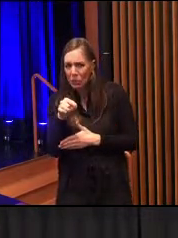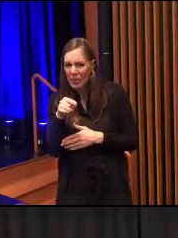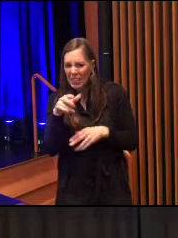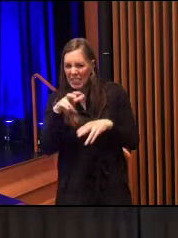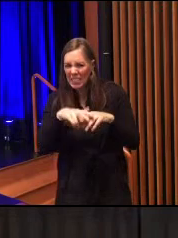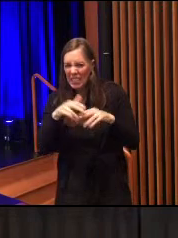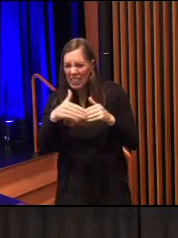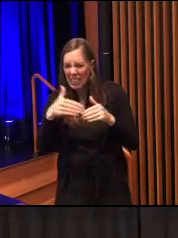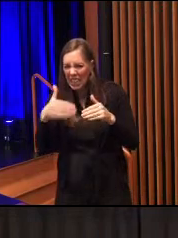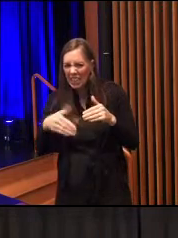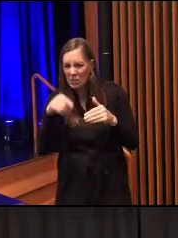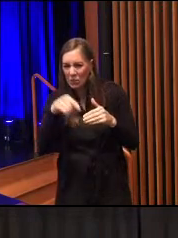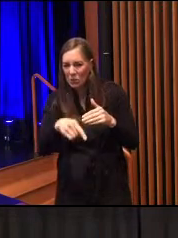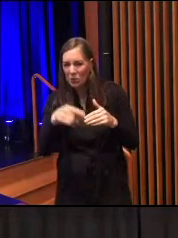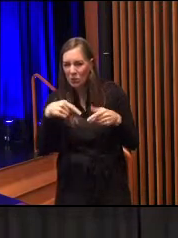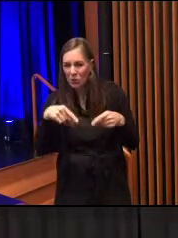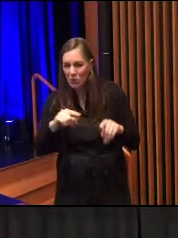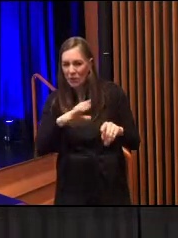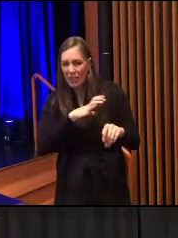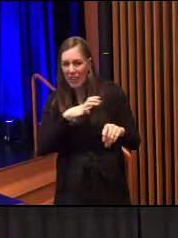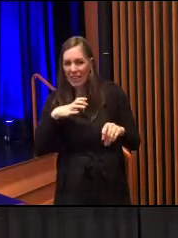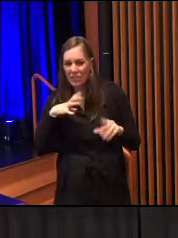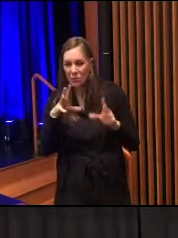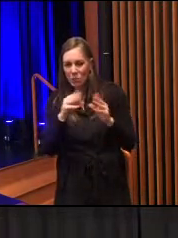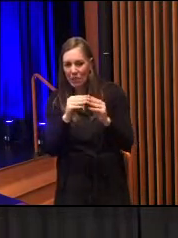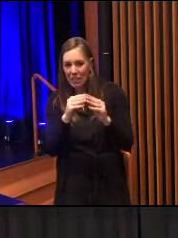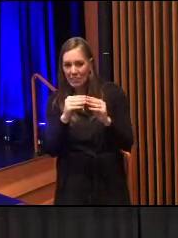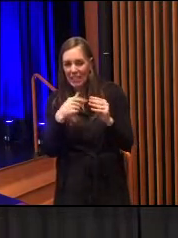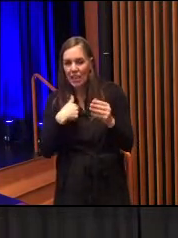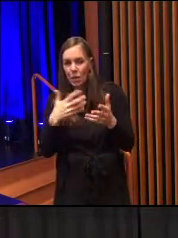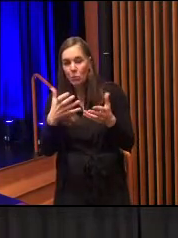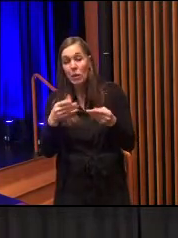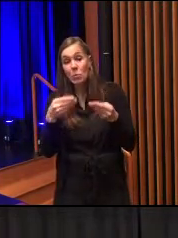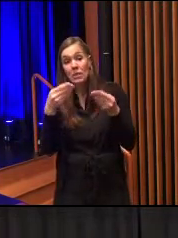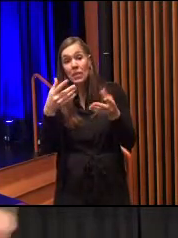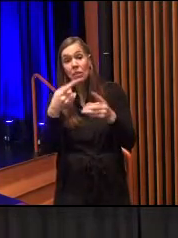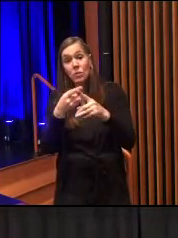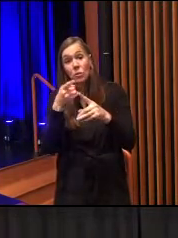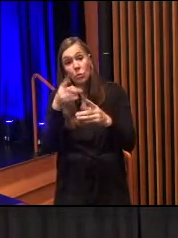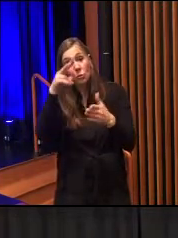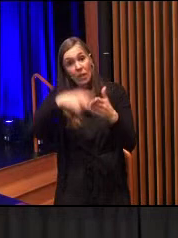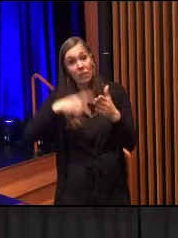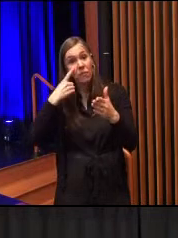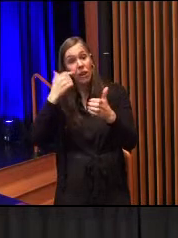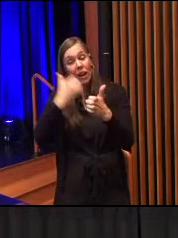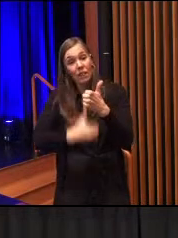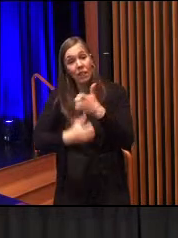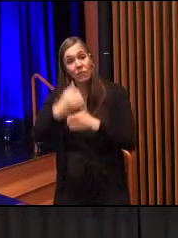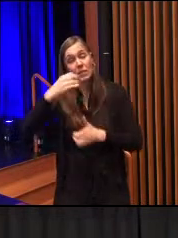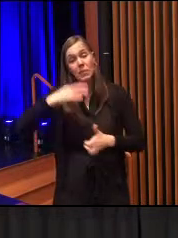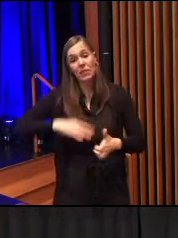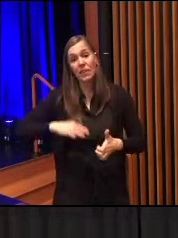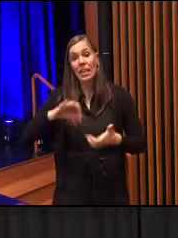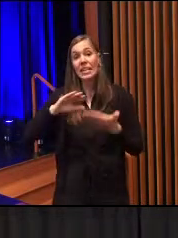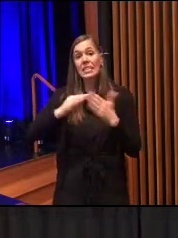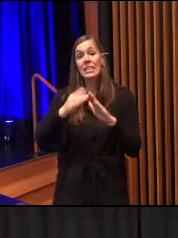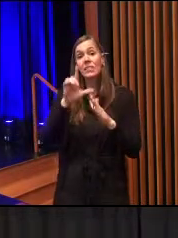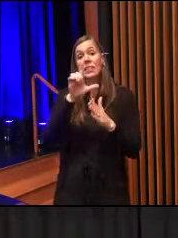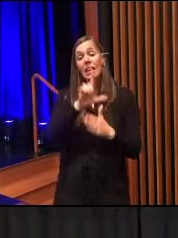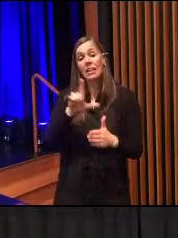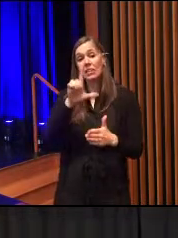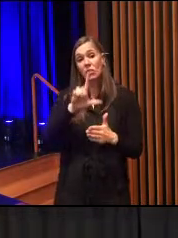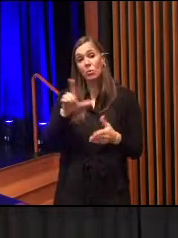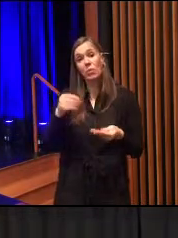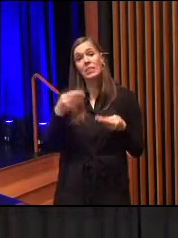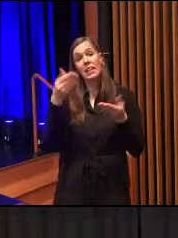council meetings, Pete, and I just want to present this to you and I'll read it for everyone's benefit. City of Lancaster presented to